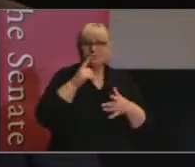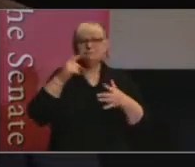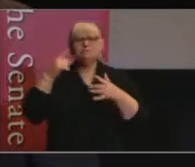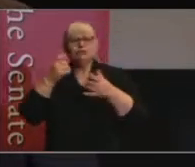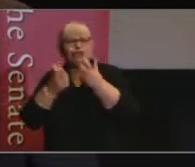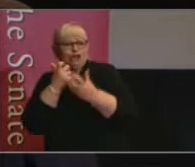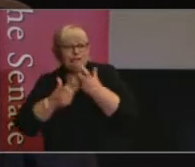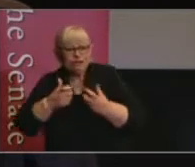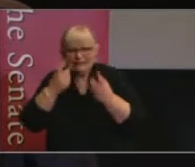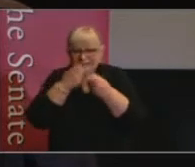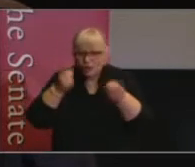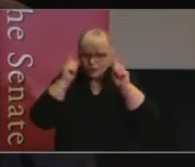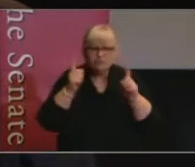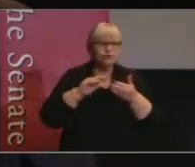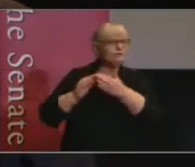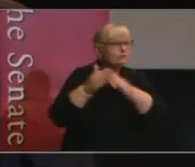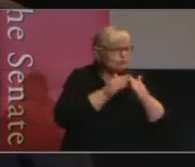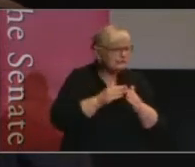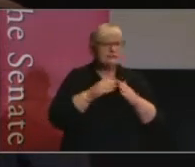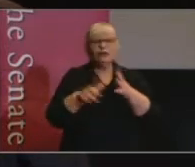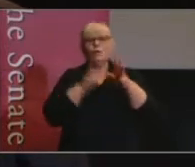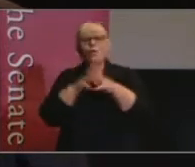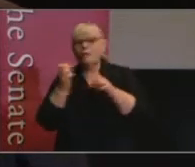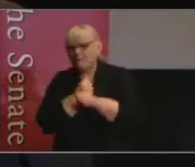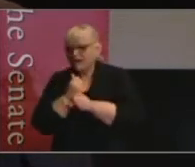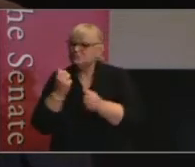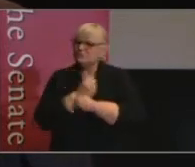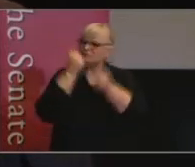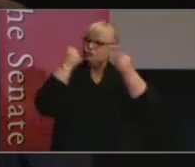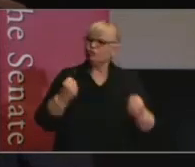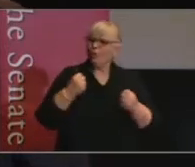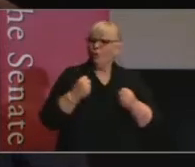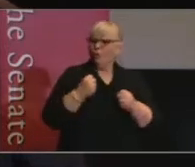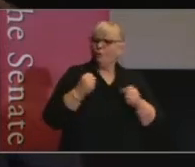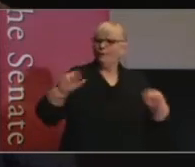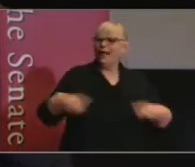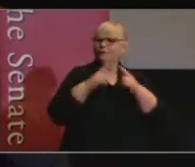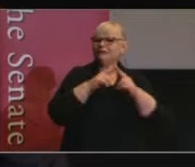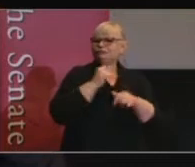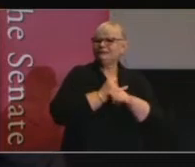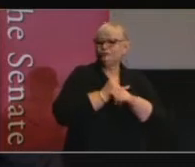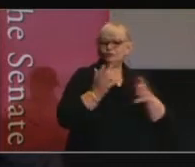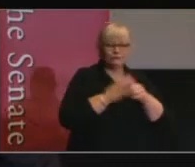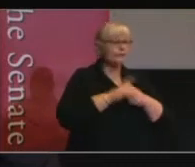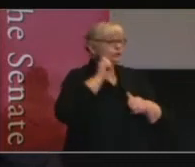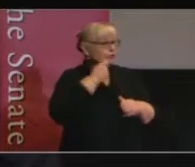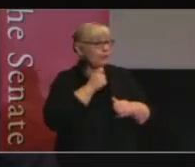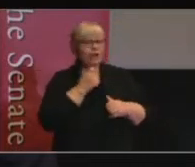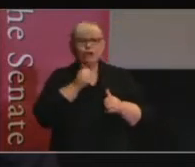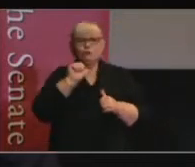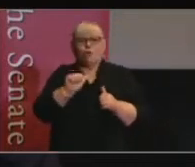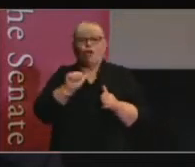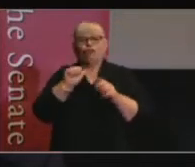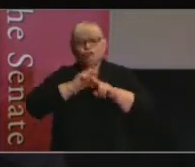community and lawmakers to strengthen our parliamentary institutions. In our lecture today, Dr Moulds will draw on her